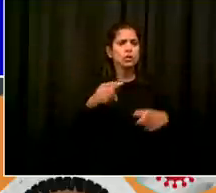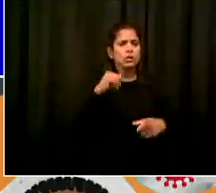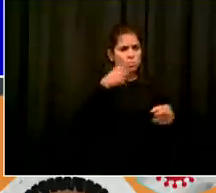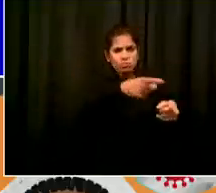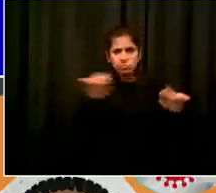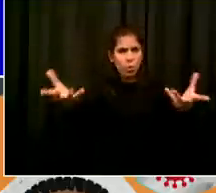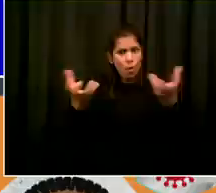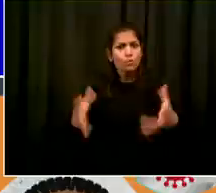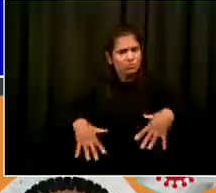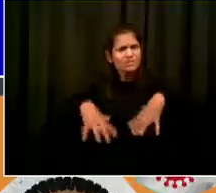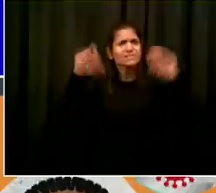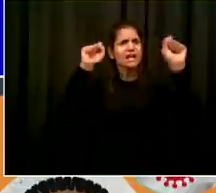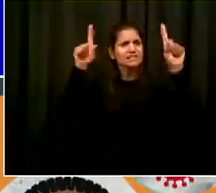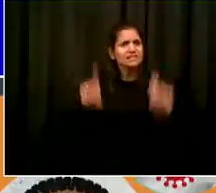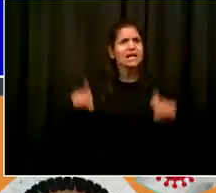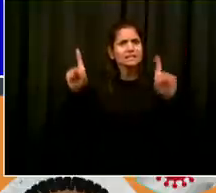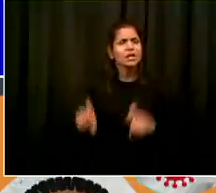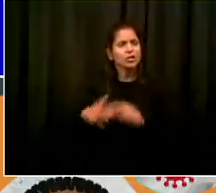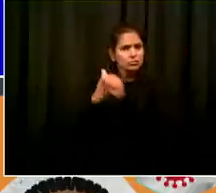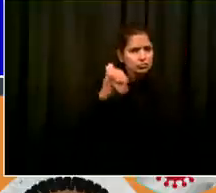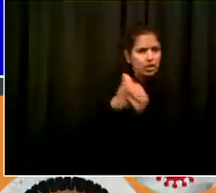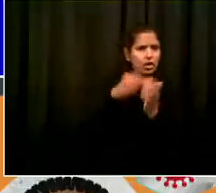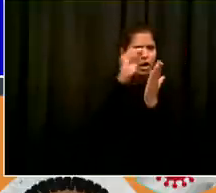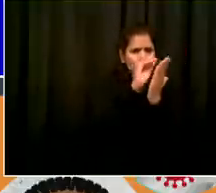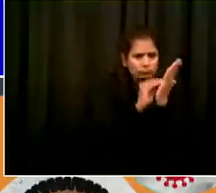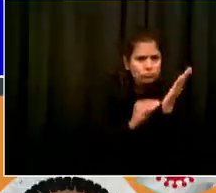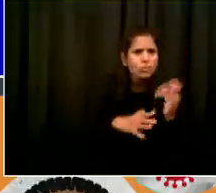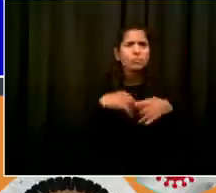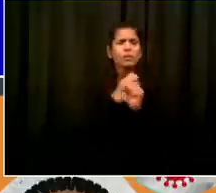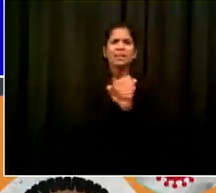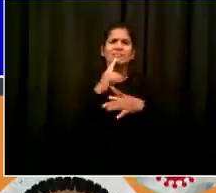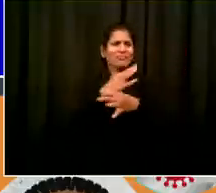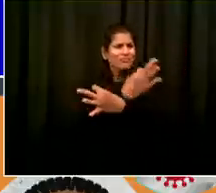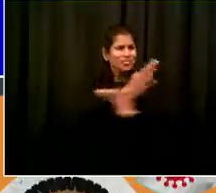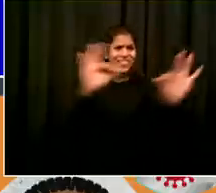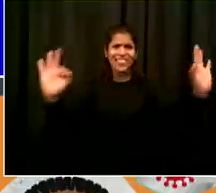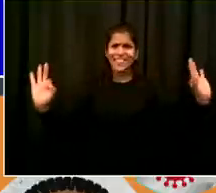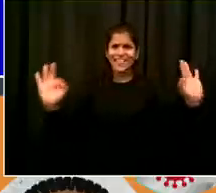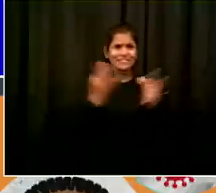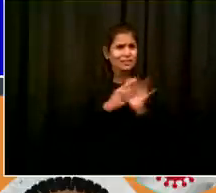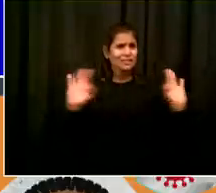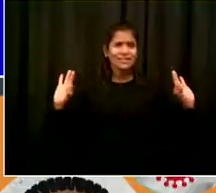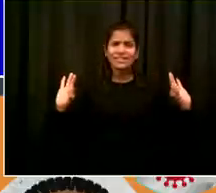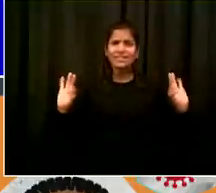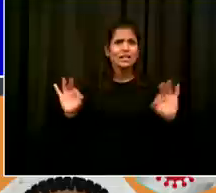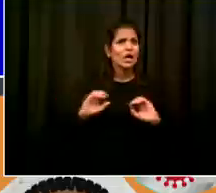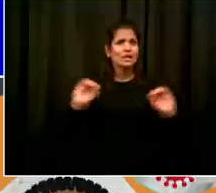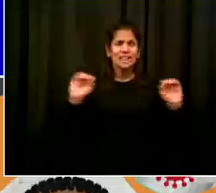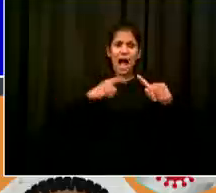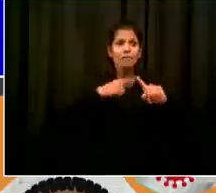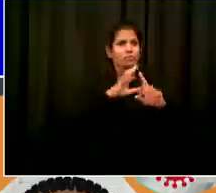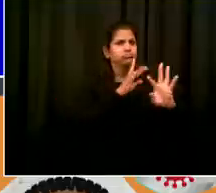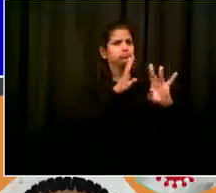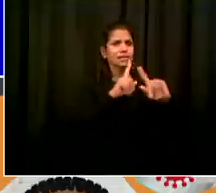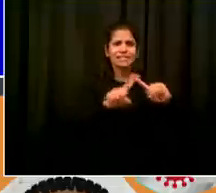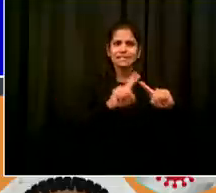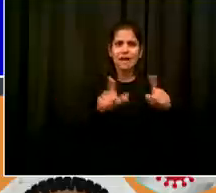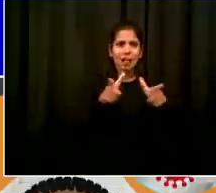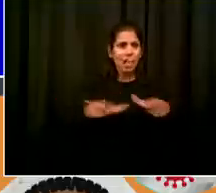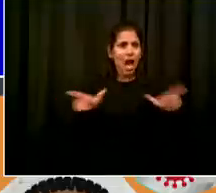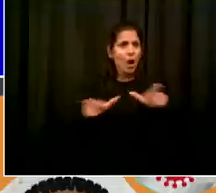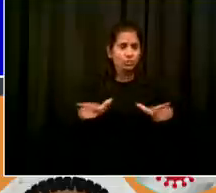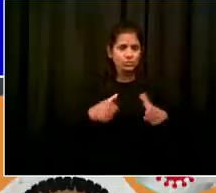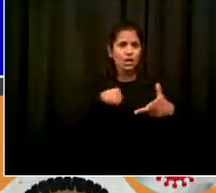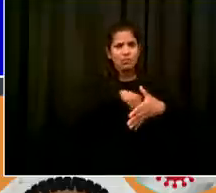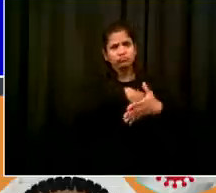free available simple and in many many languages so we want to keep reminding people how important is get